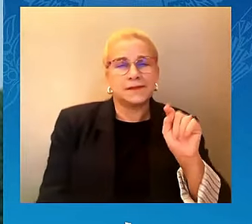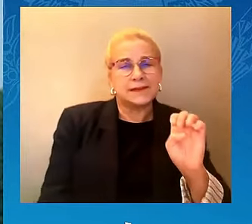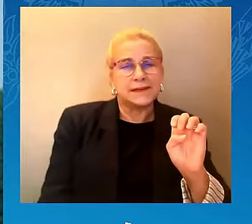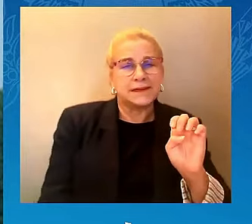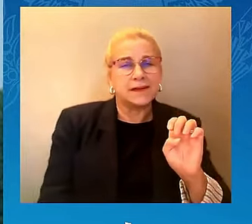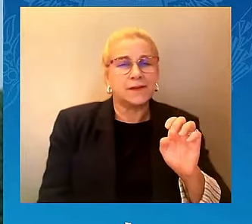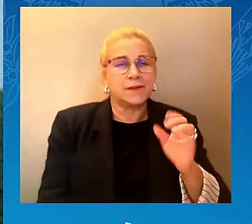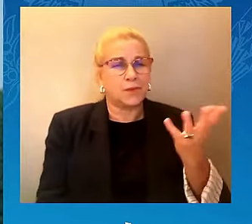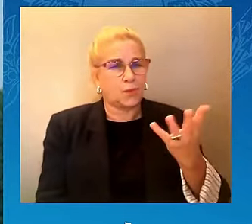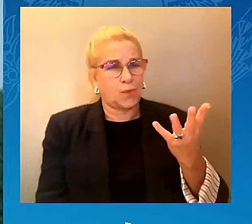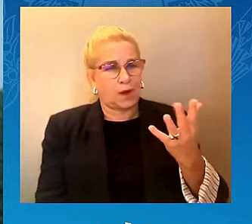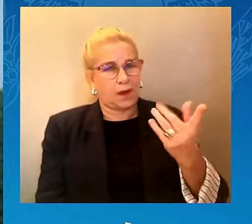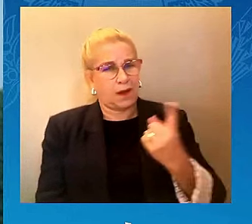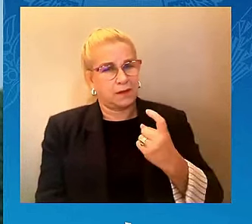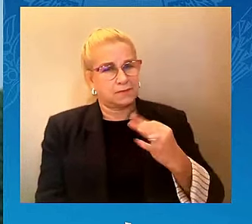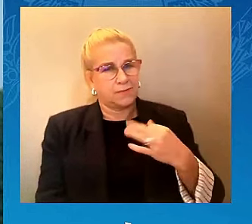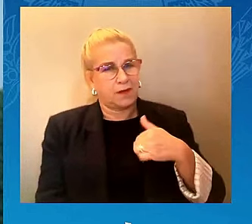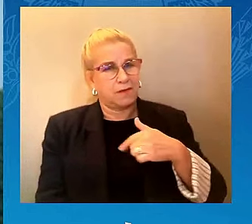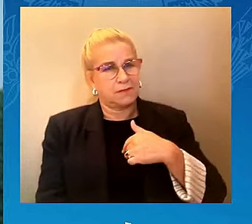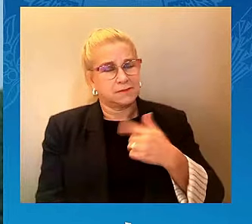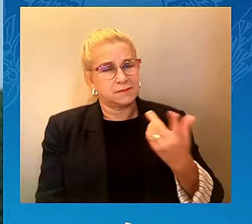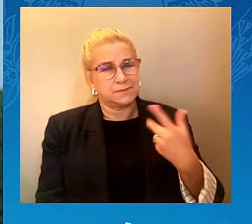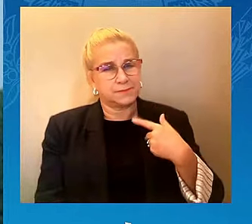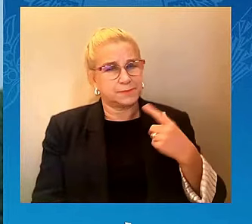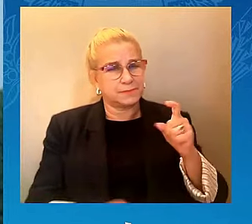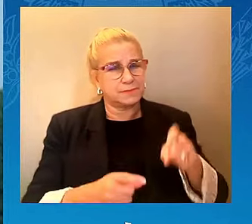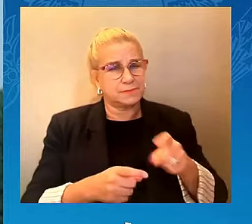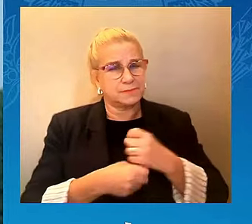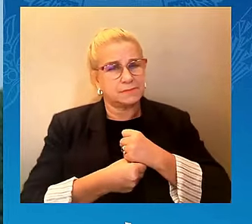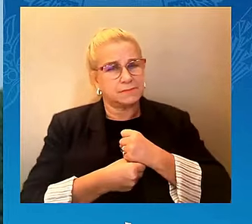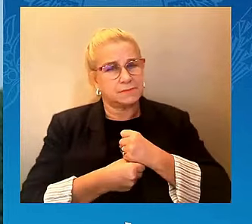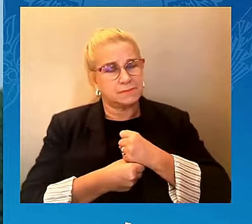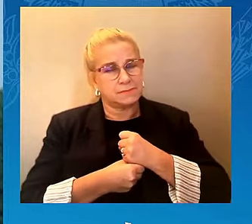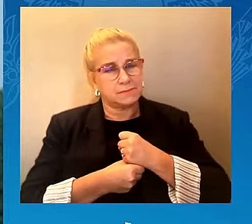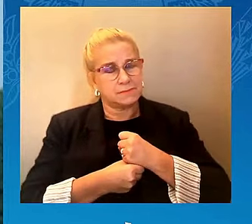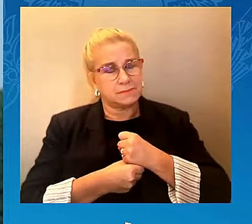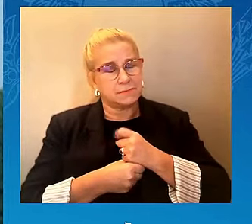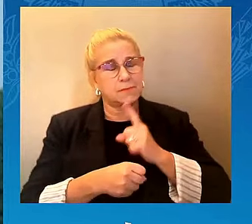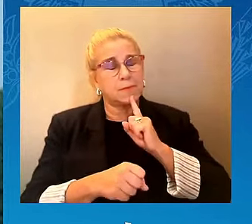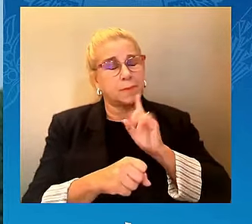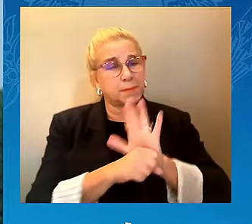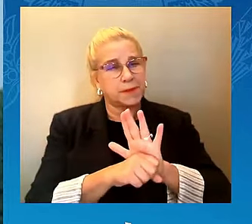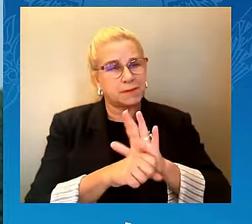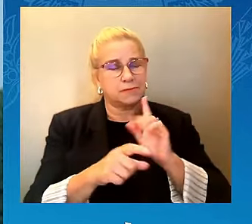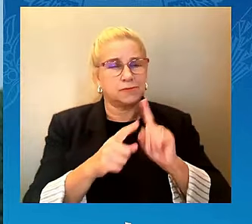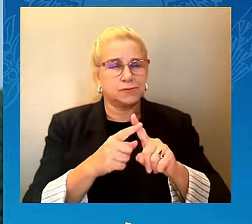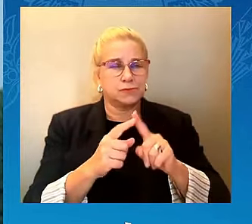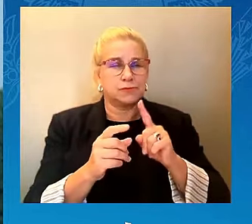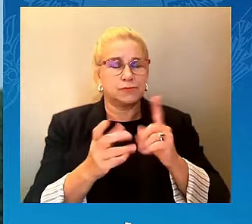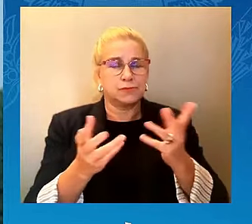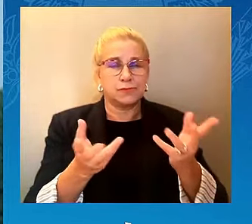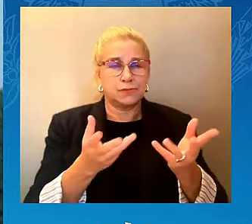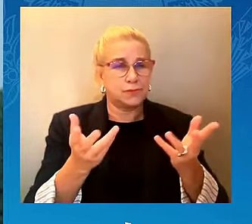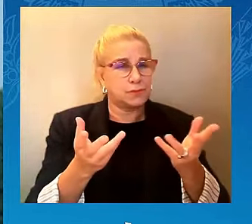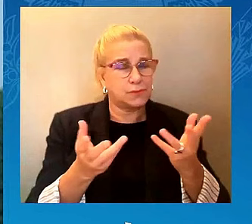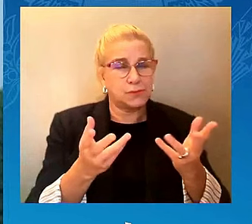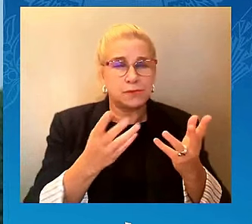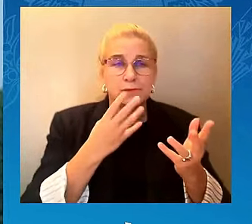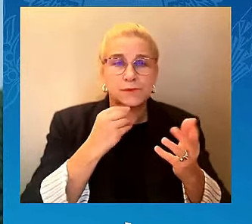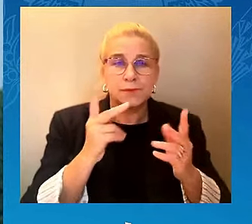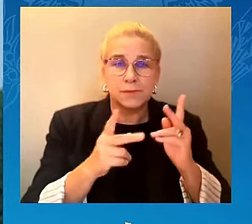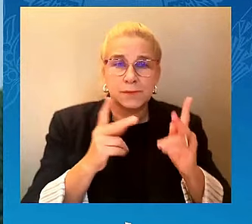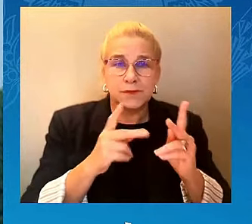an idea that has been passed on throughout generations of the Jewish people and across many faiths.